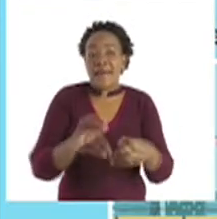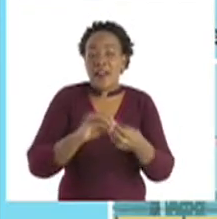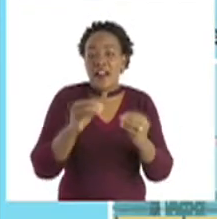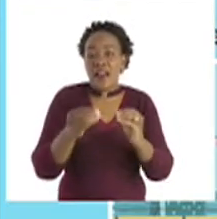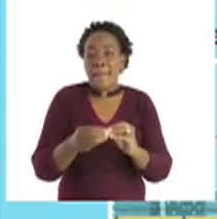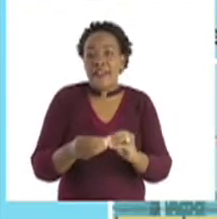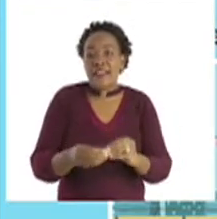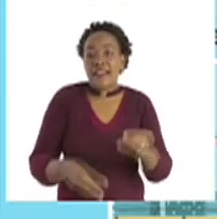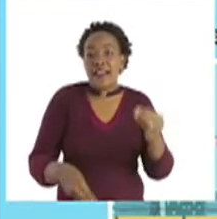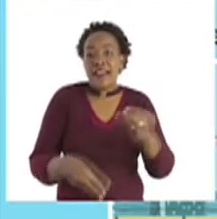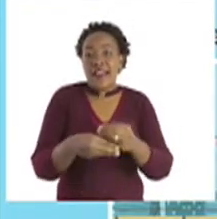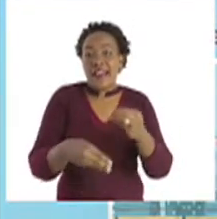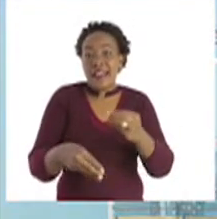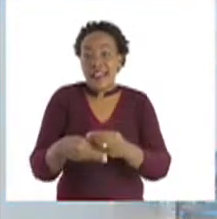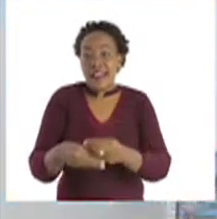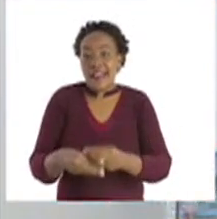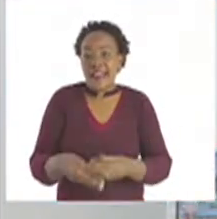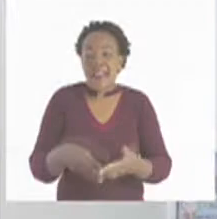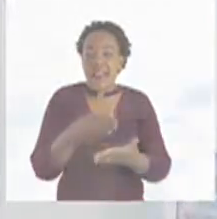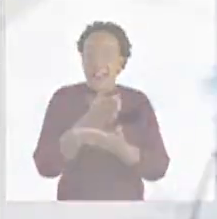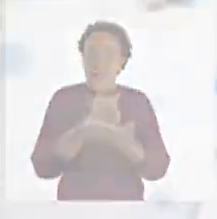number names, and ordering.